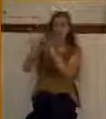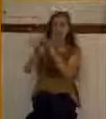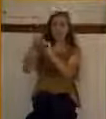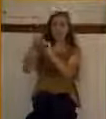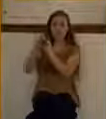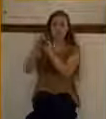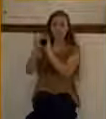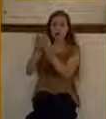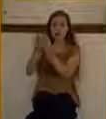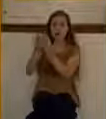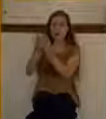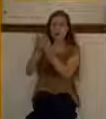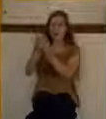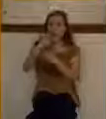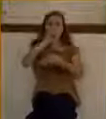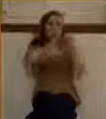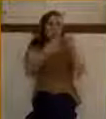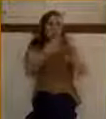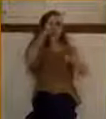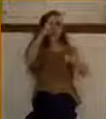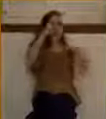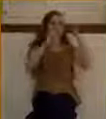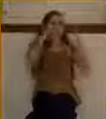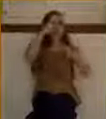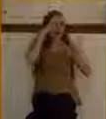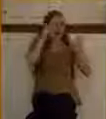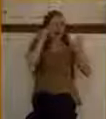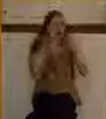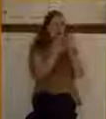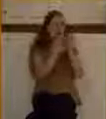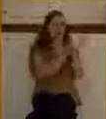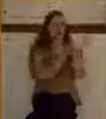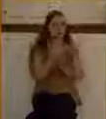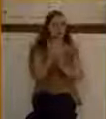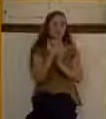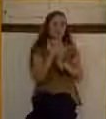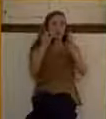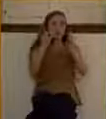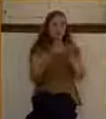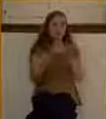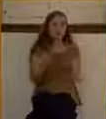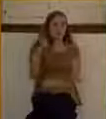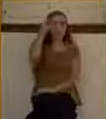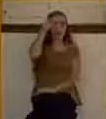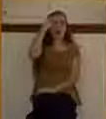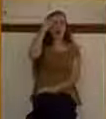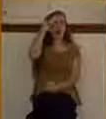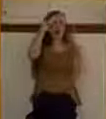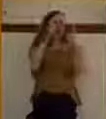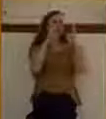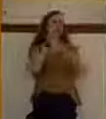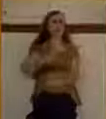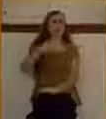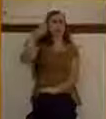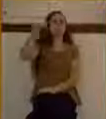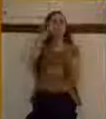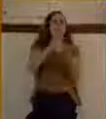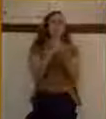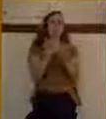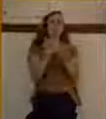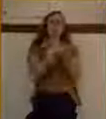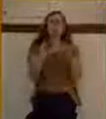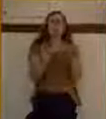that is made up by the world, a Jesus that is fancied in someone's mind, but rather a Jesus that is revealed